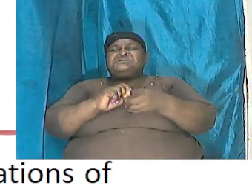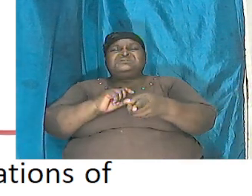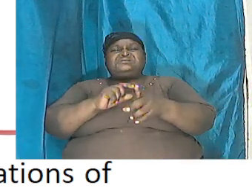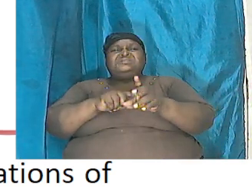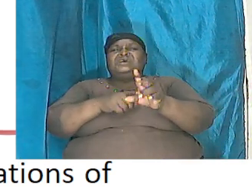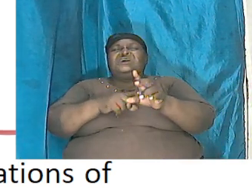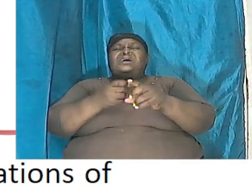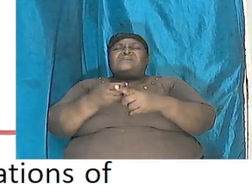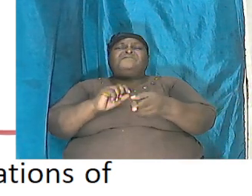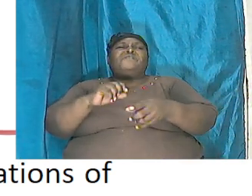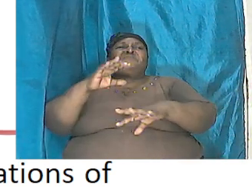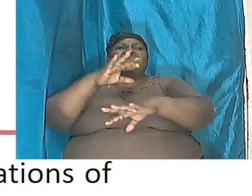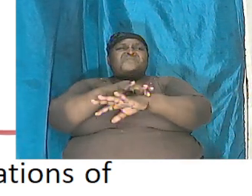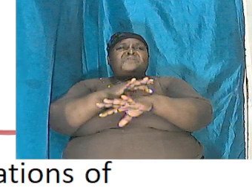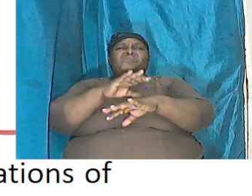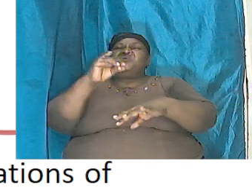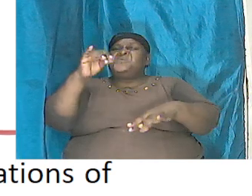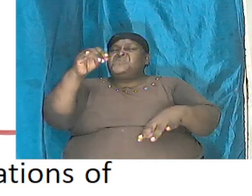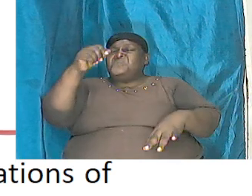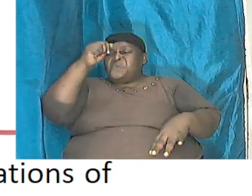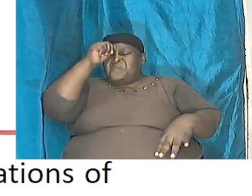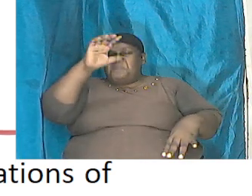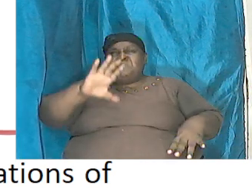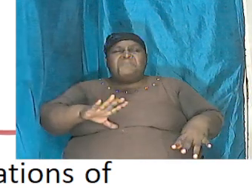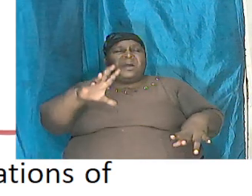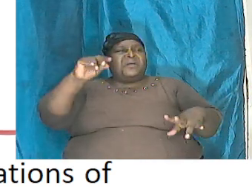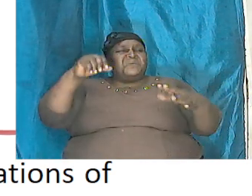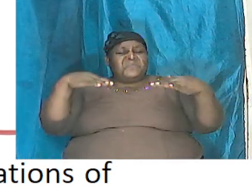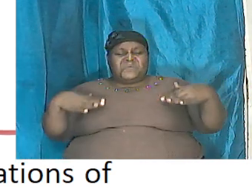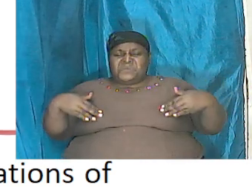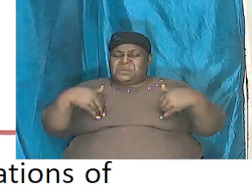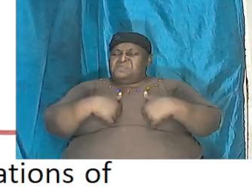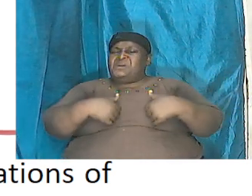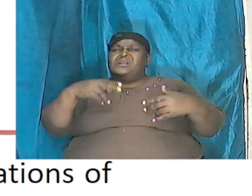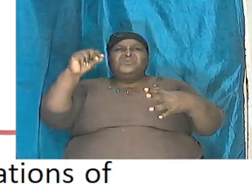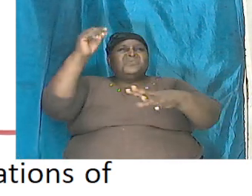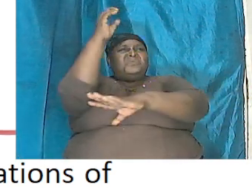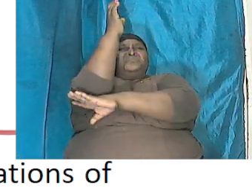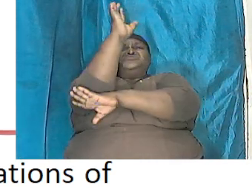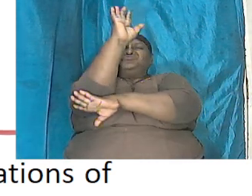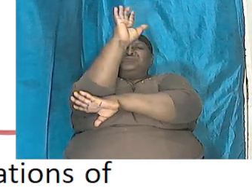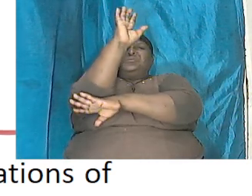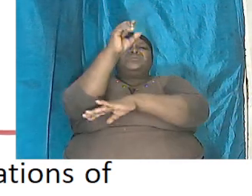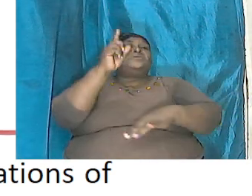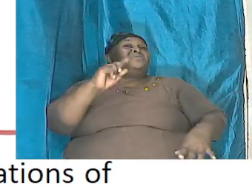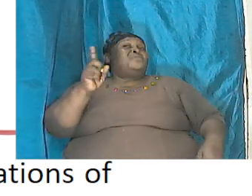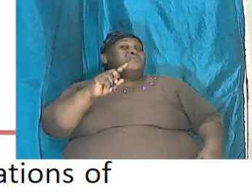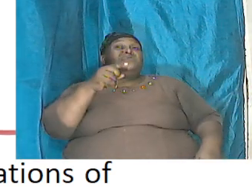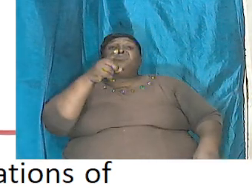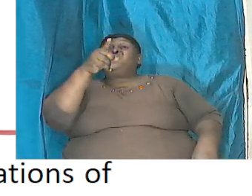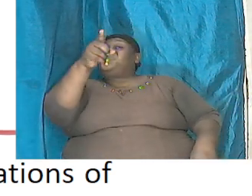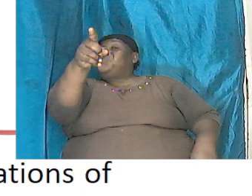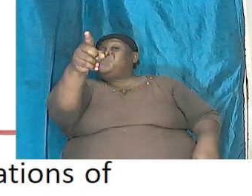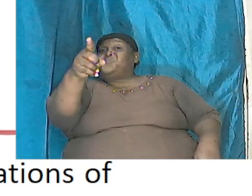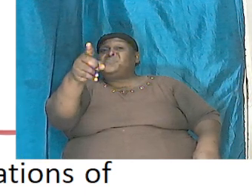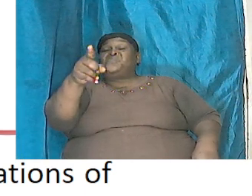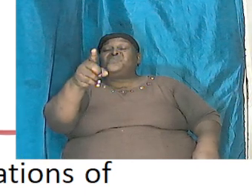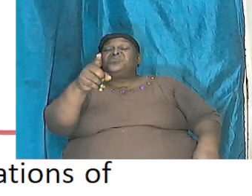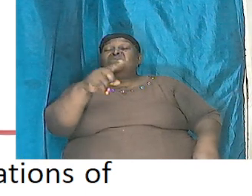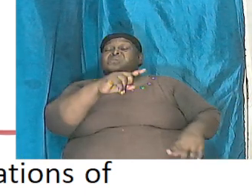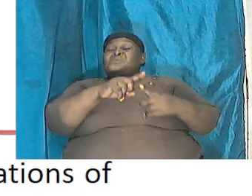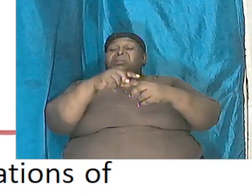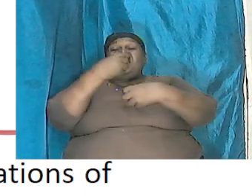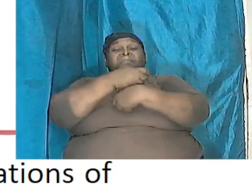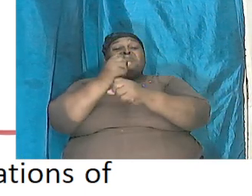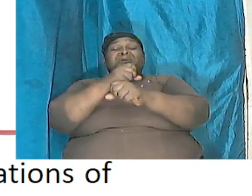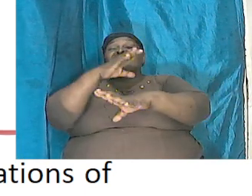man was there no animals were there no trees were there where was thou when I laid the foundation of the earth